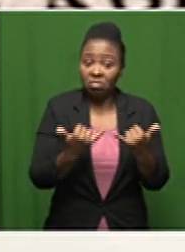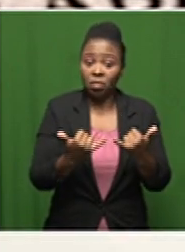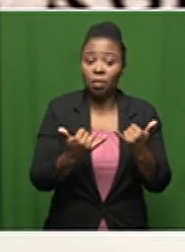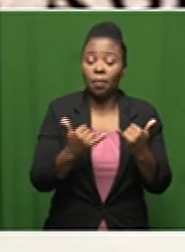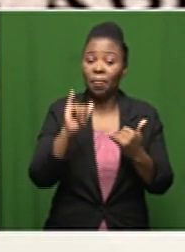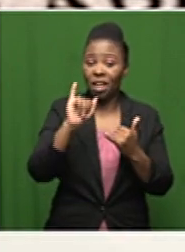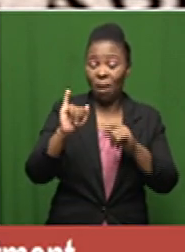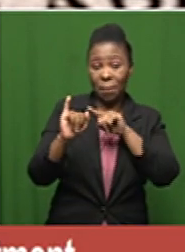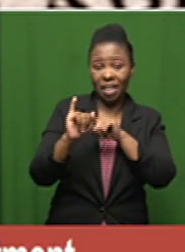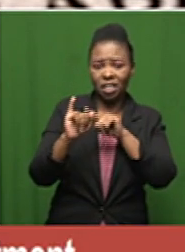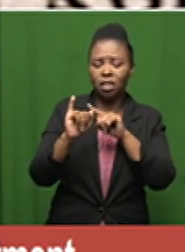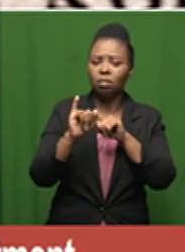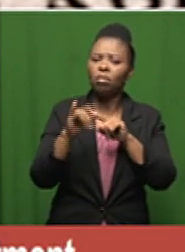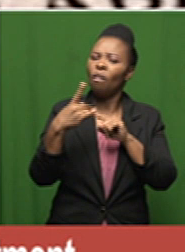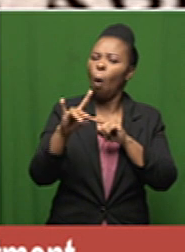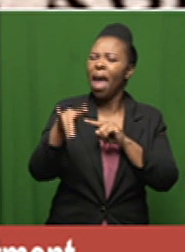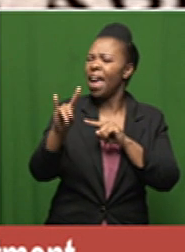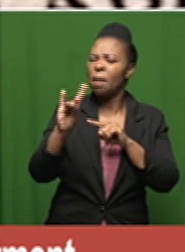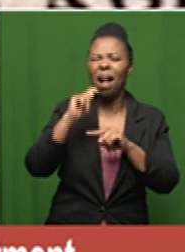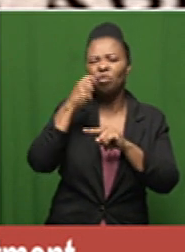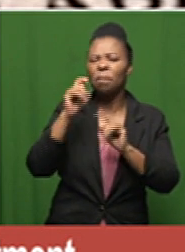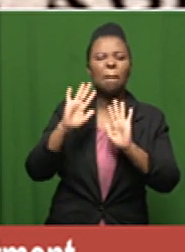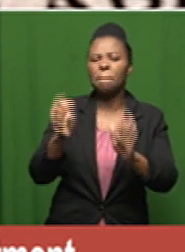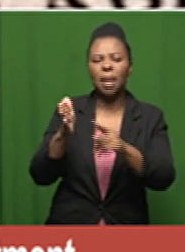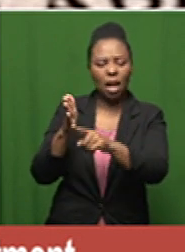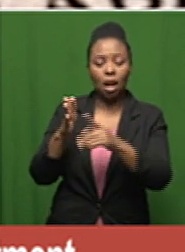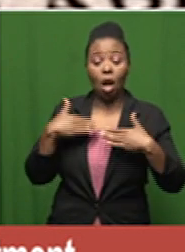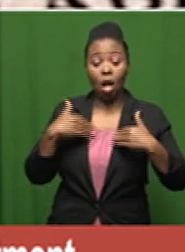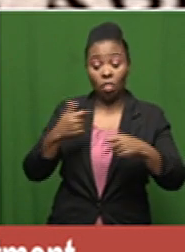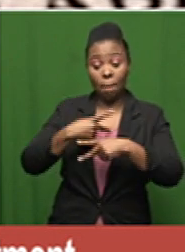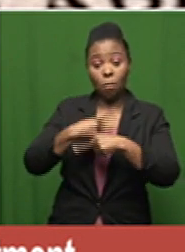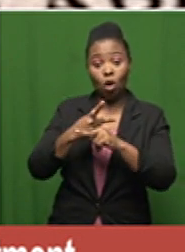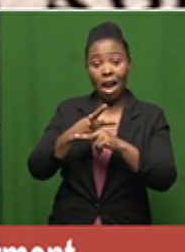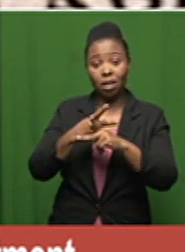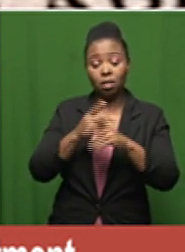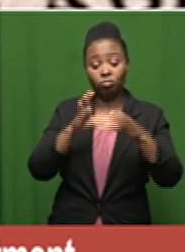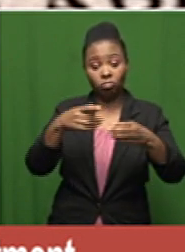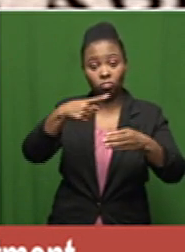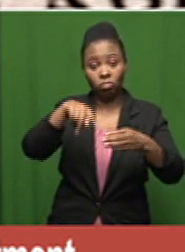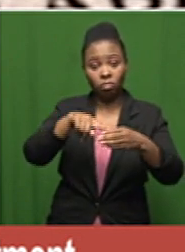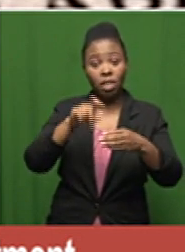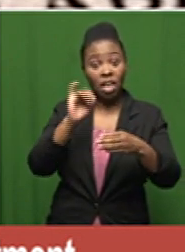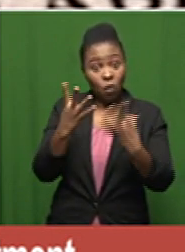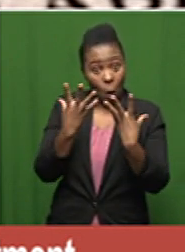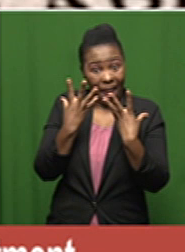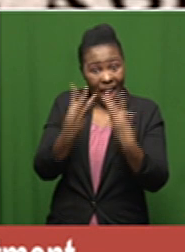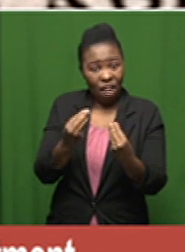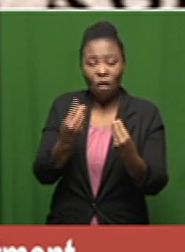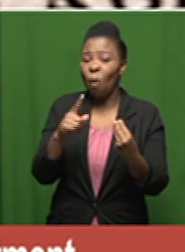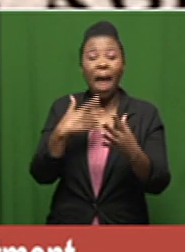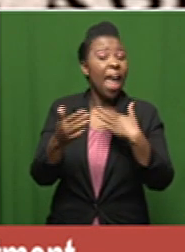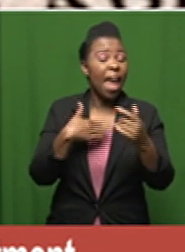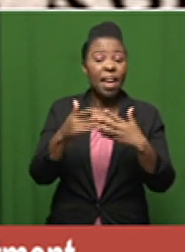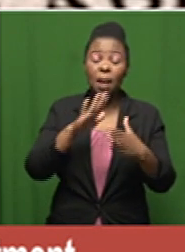is registered for treatment of animals only the health products regulator says possession of the drug for any other